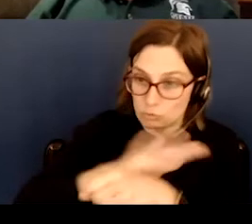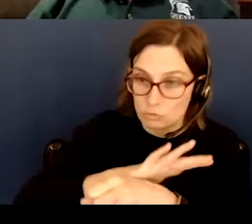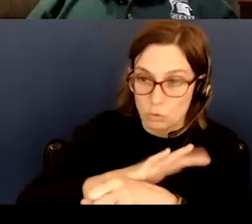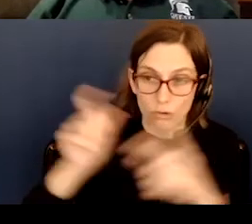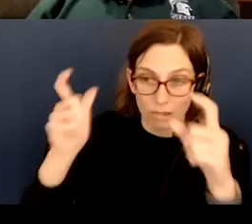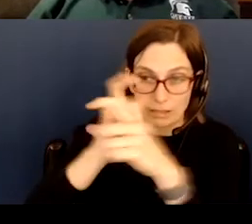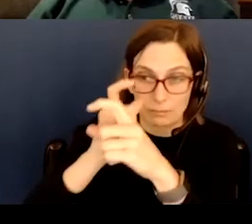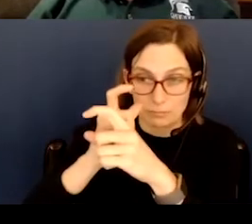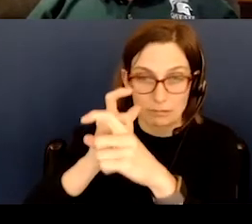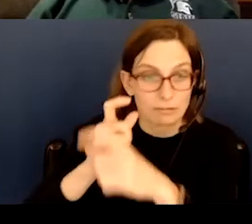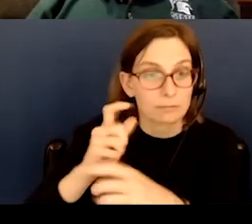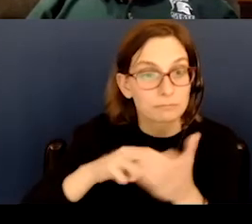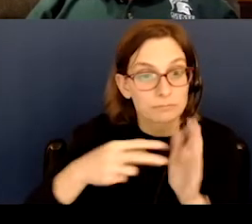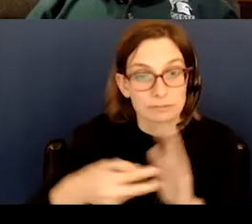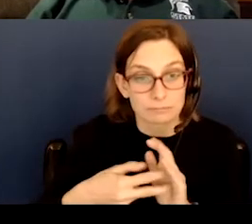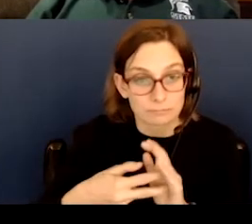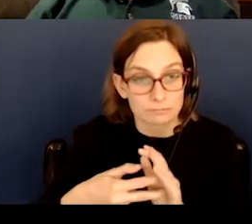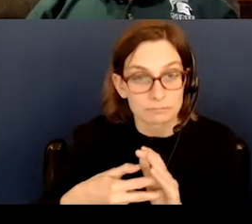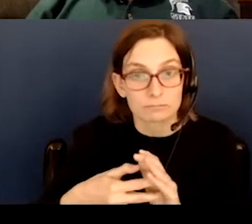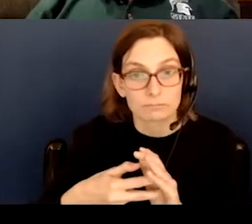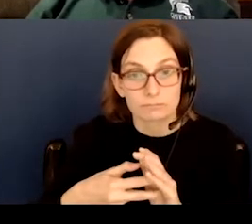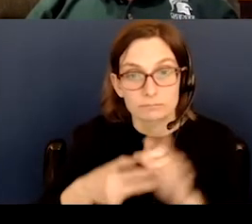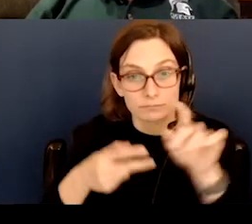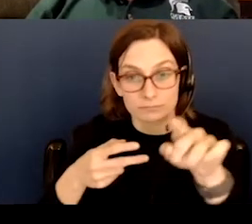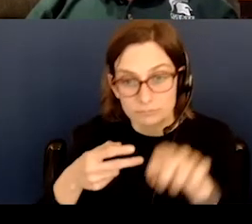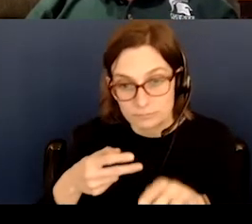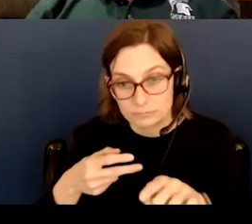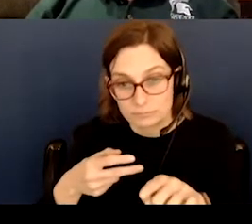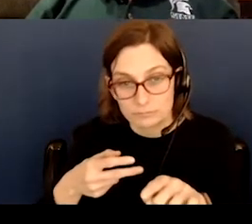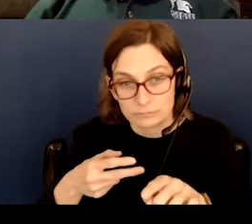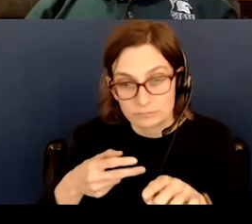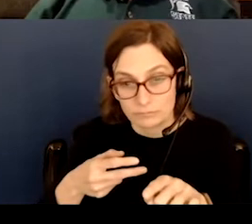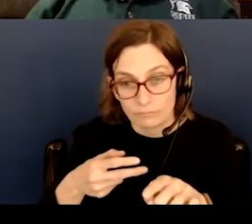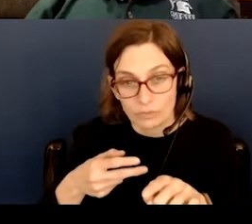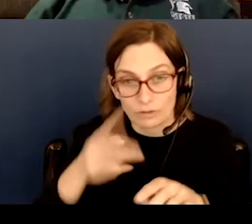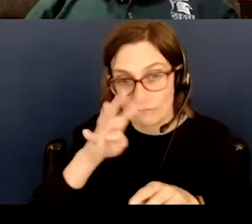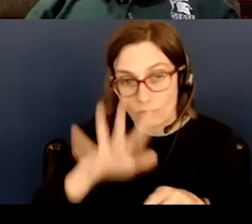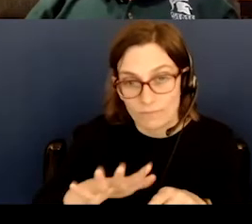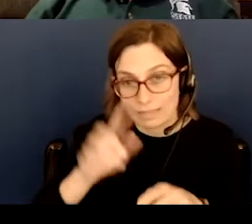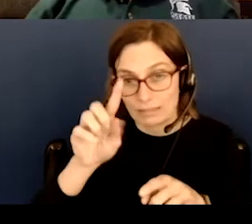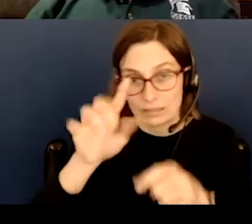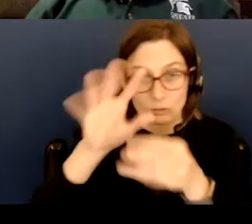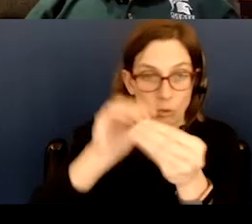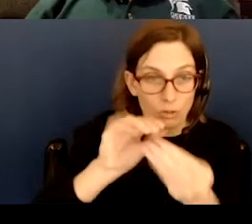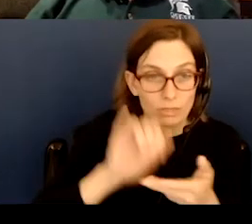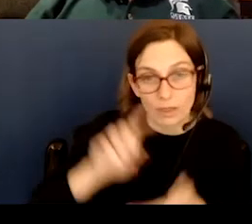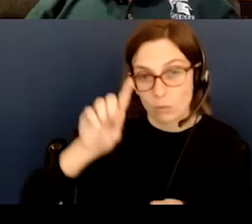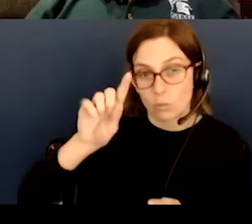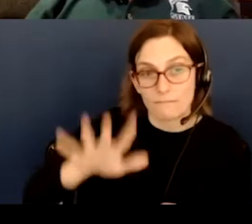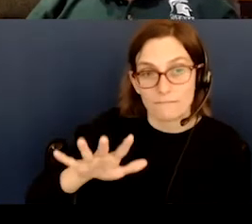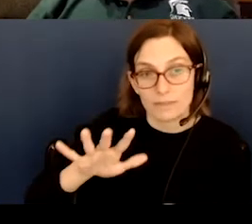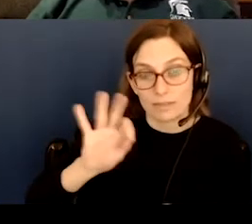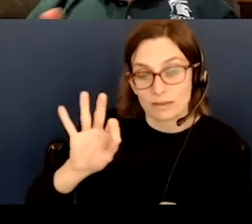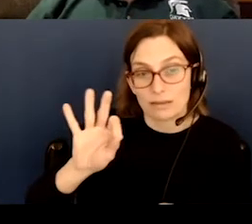So that means that here it was total, here it was four-fifths covered. That one-fifth of the moon is the